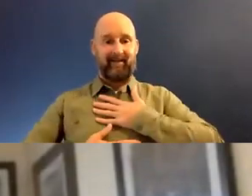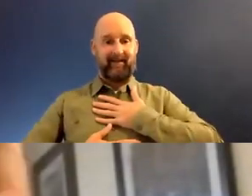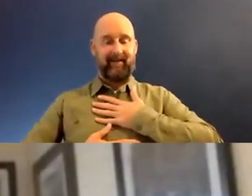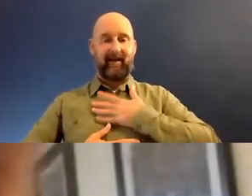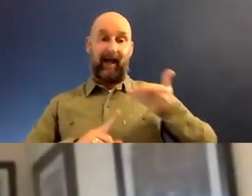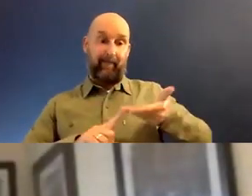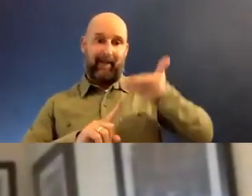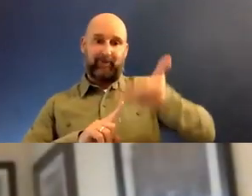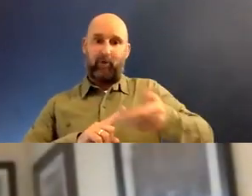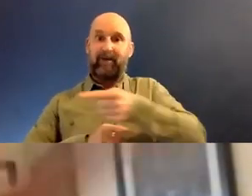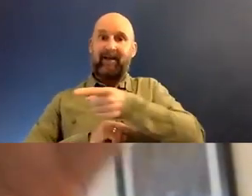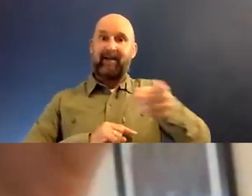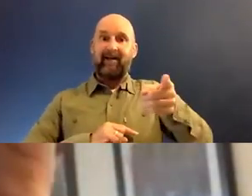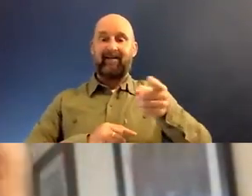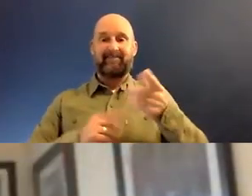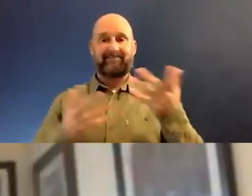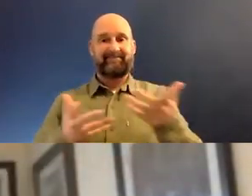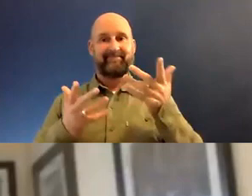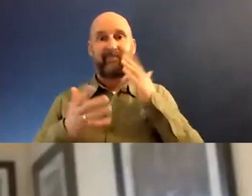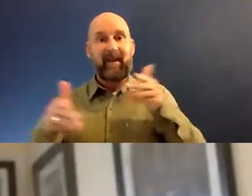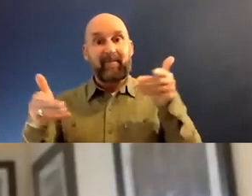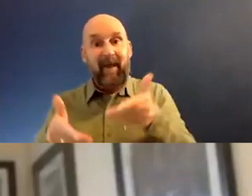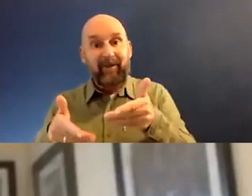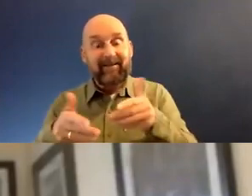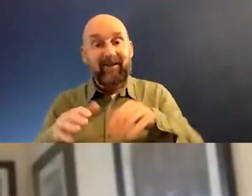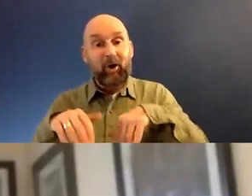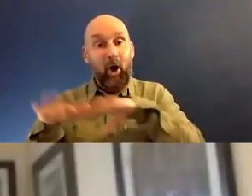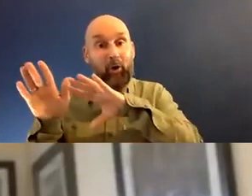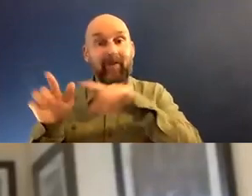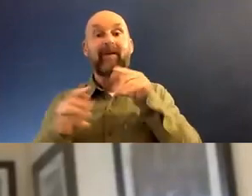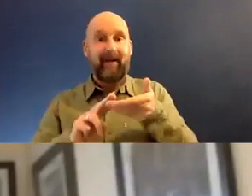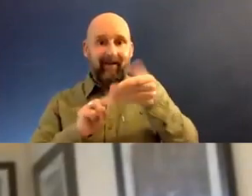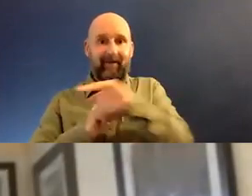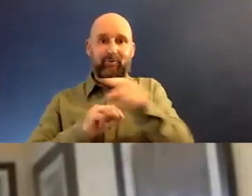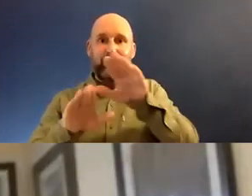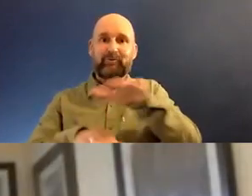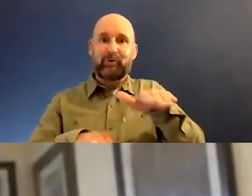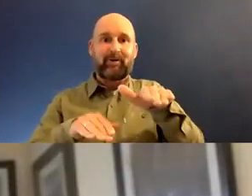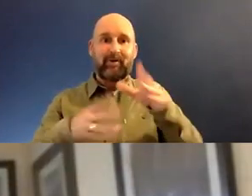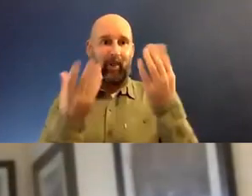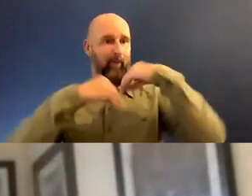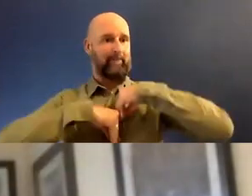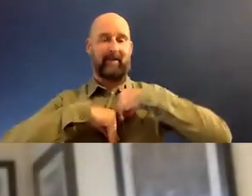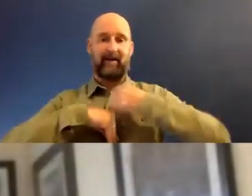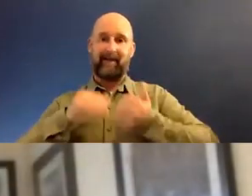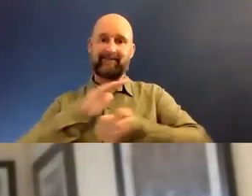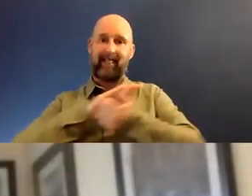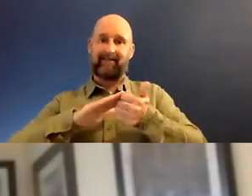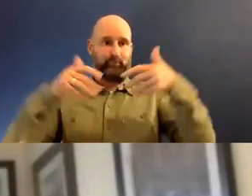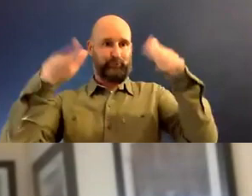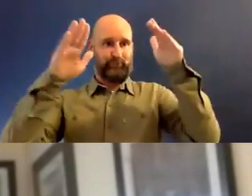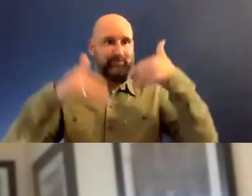in the world after I'm, I'm, you know, buried, long gone. And so challenges have been, you know, many fold.